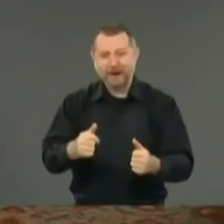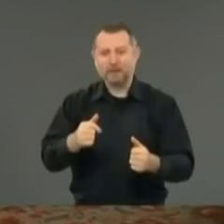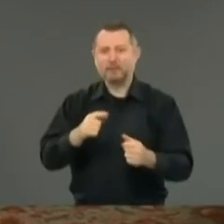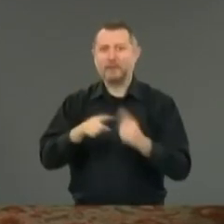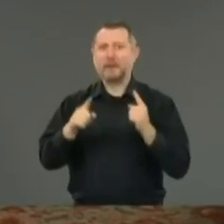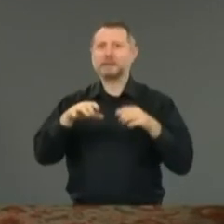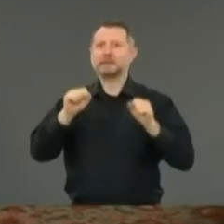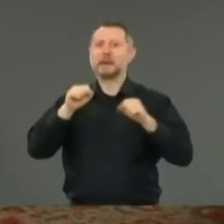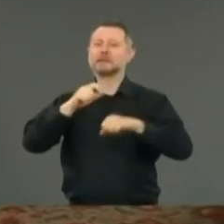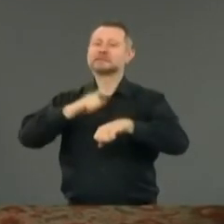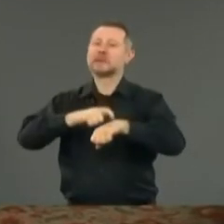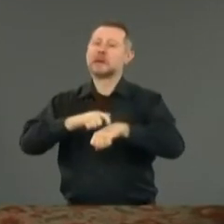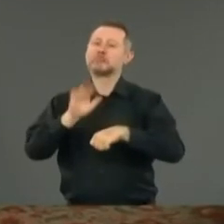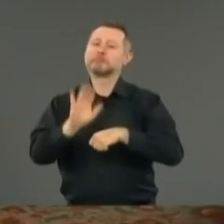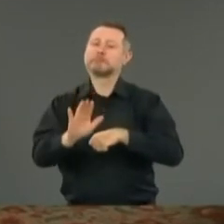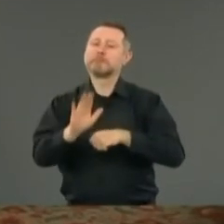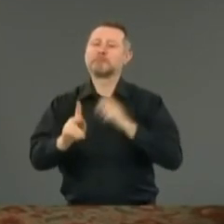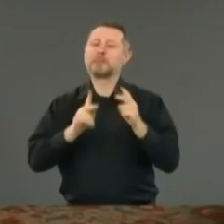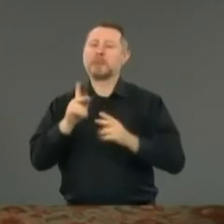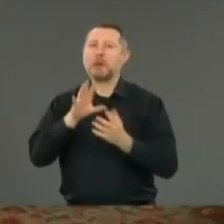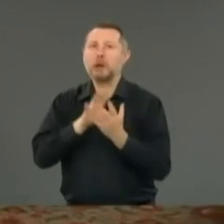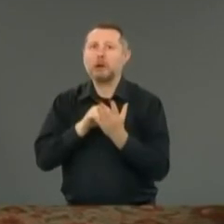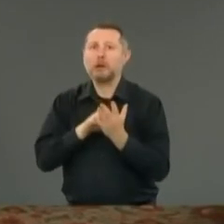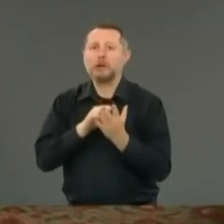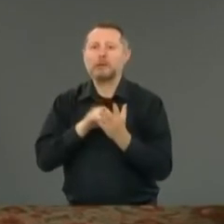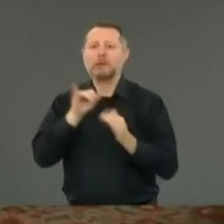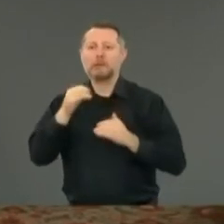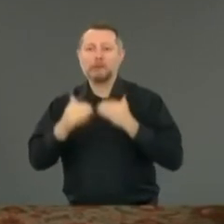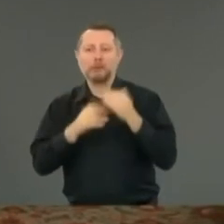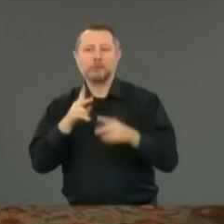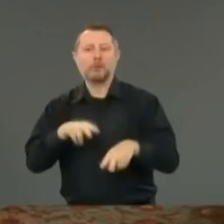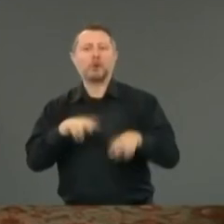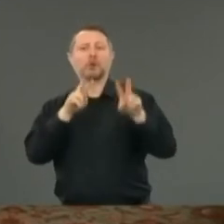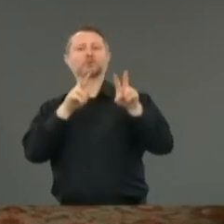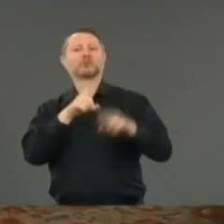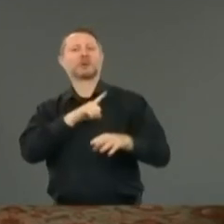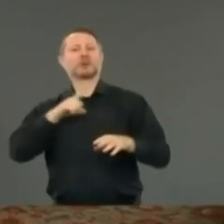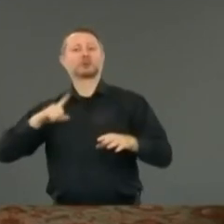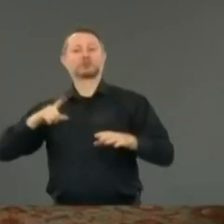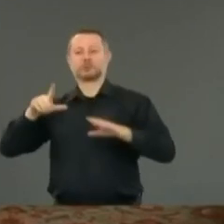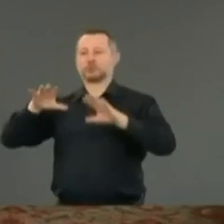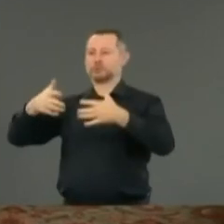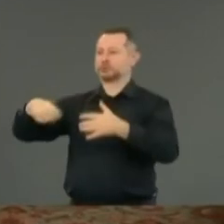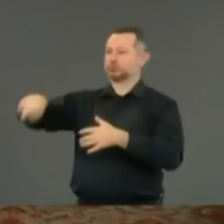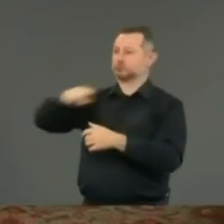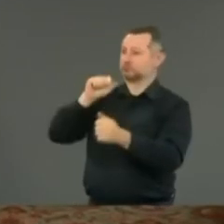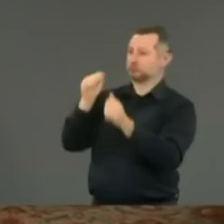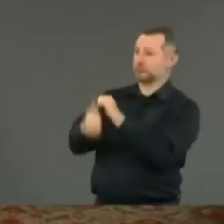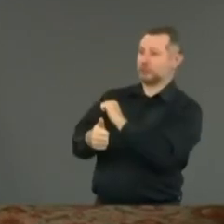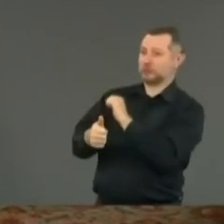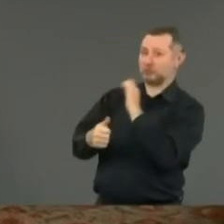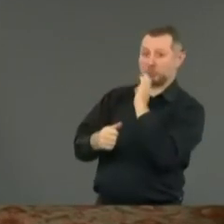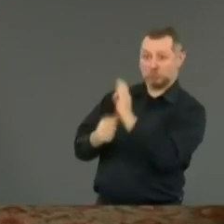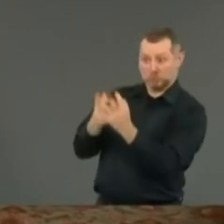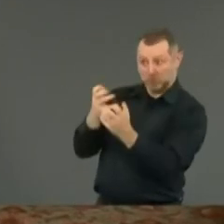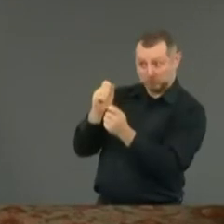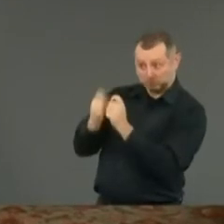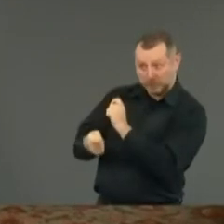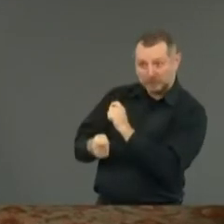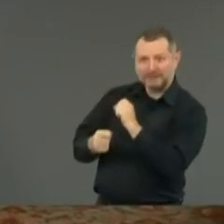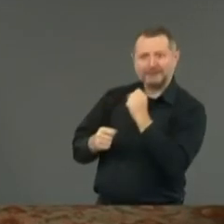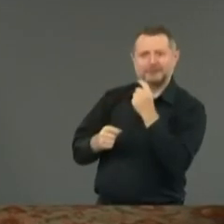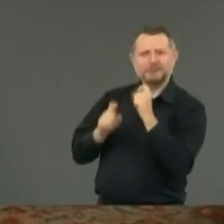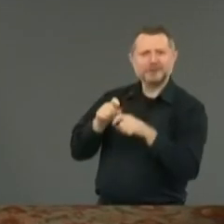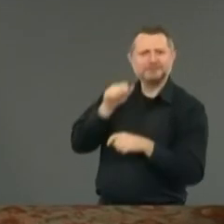people will still continue to point to legislators and people in power and say, change, even if you make a certain change. Do you need patience,